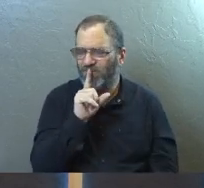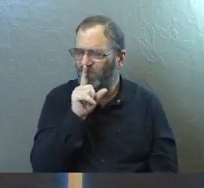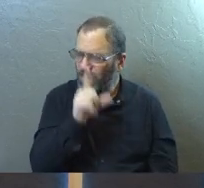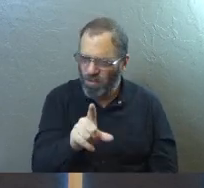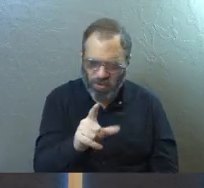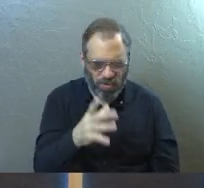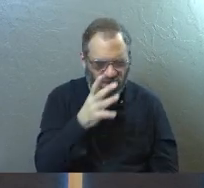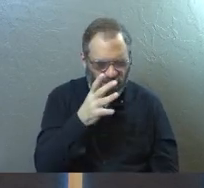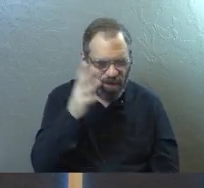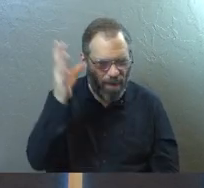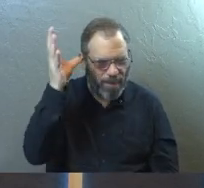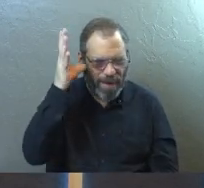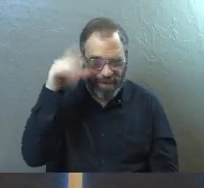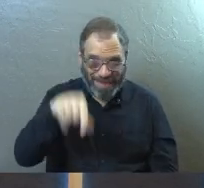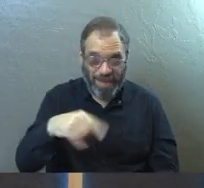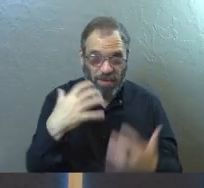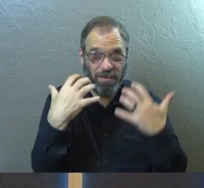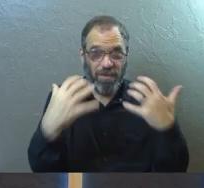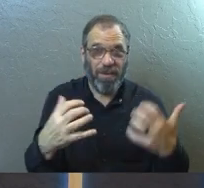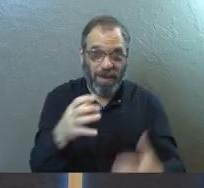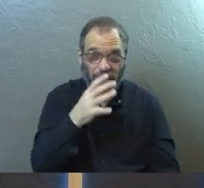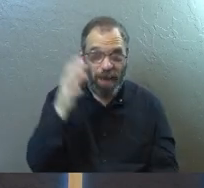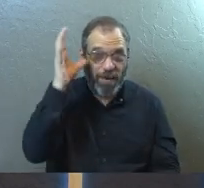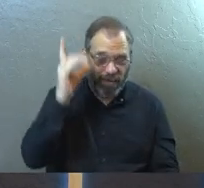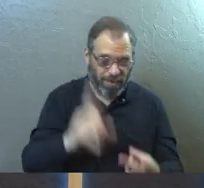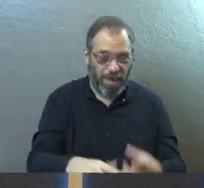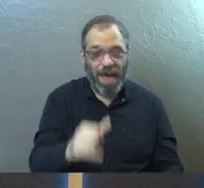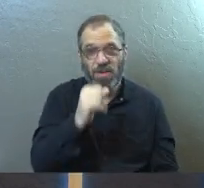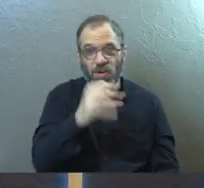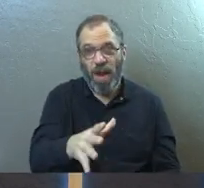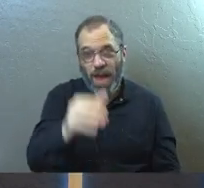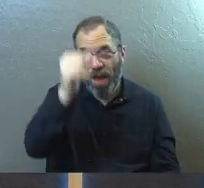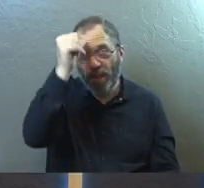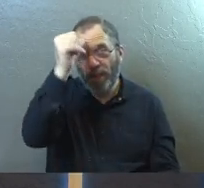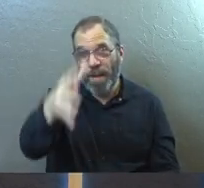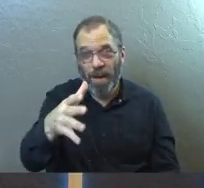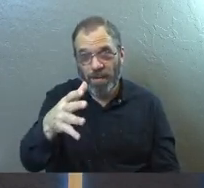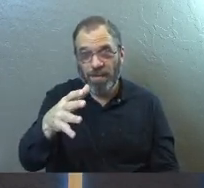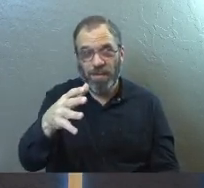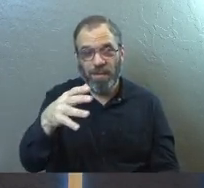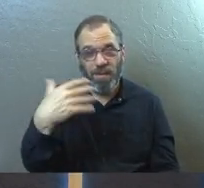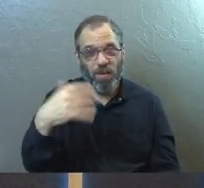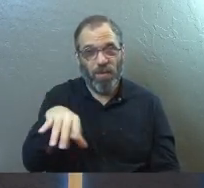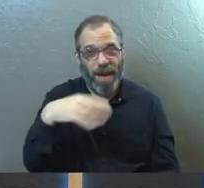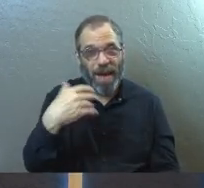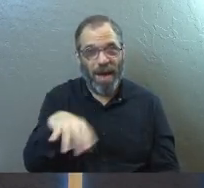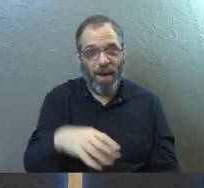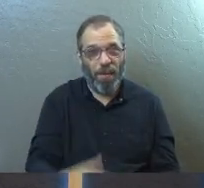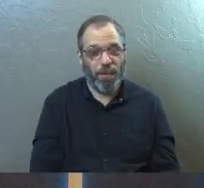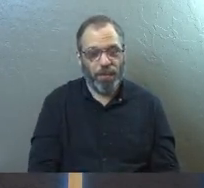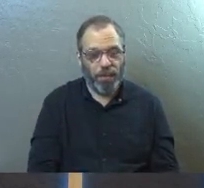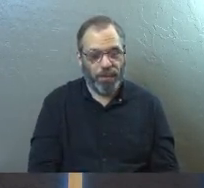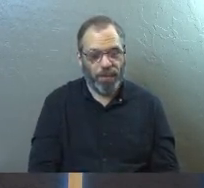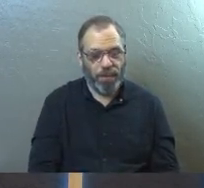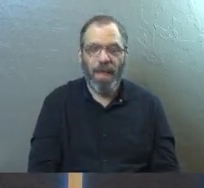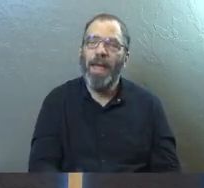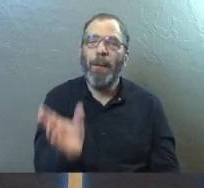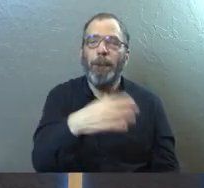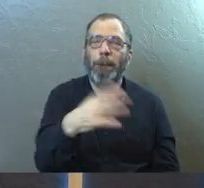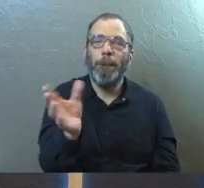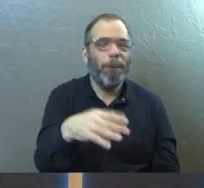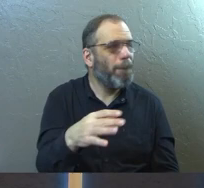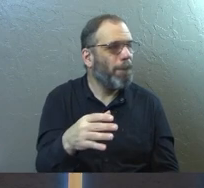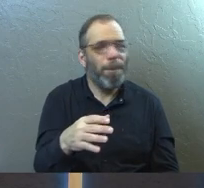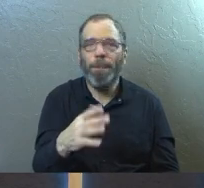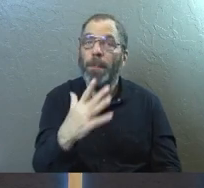of the parents in the room and the grandparents in the room. This is massive. Some of you, let me just